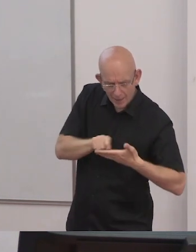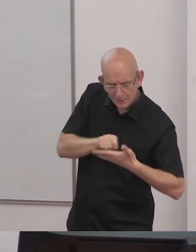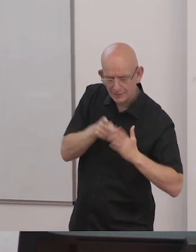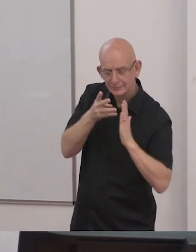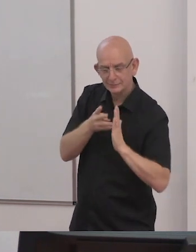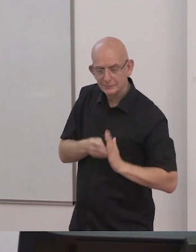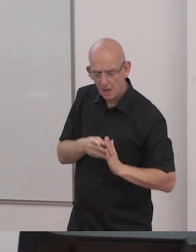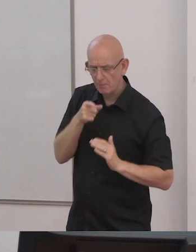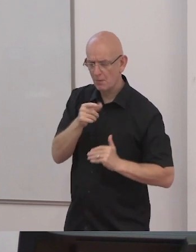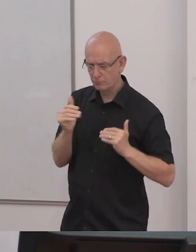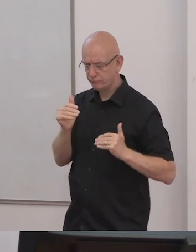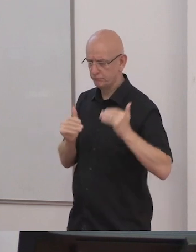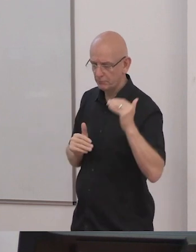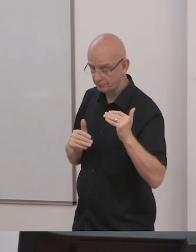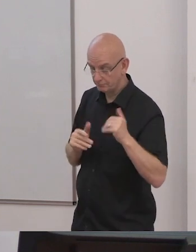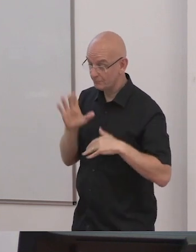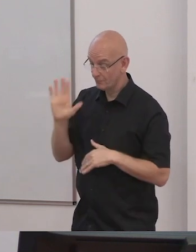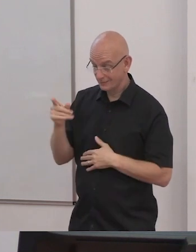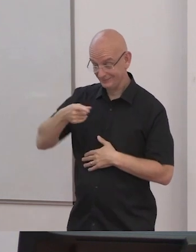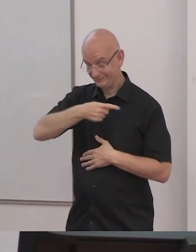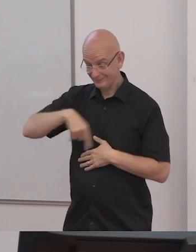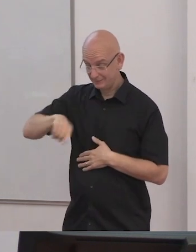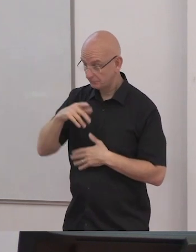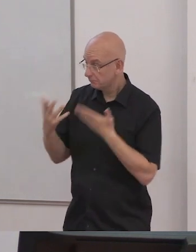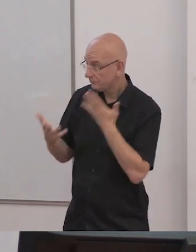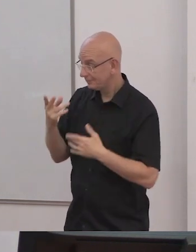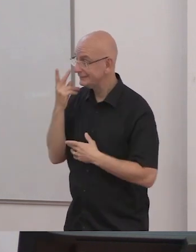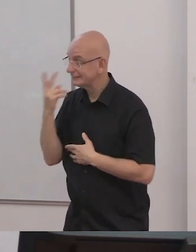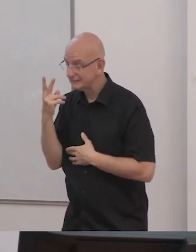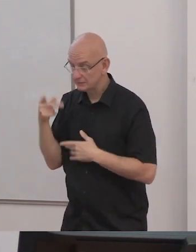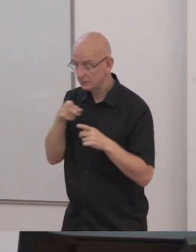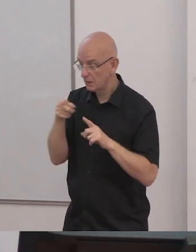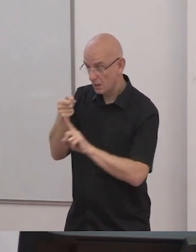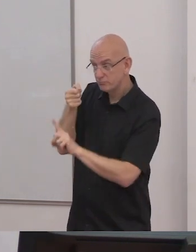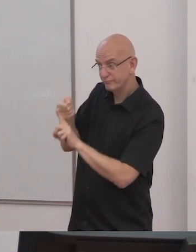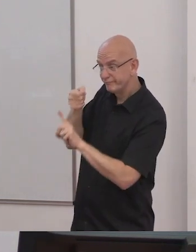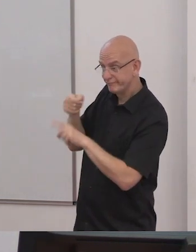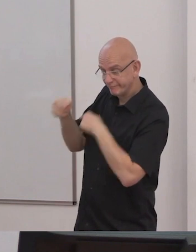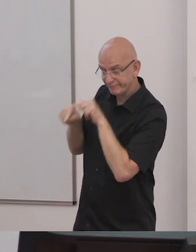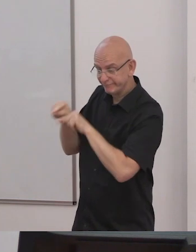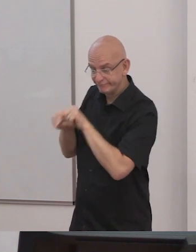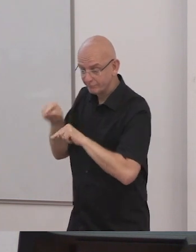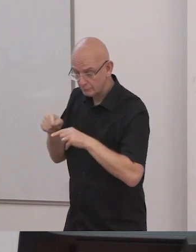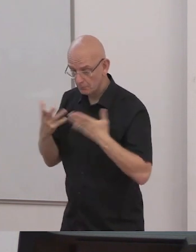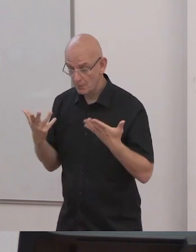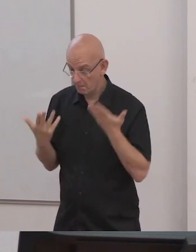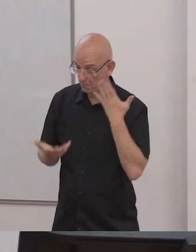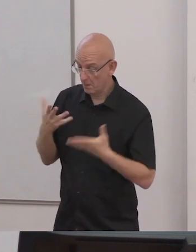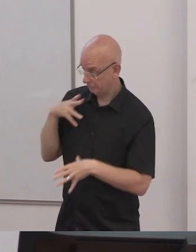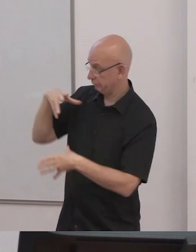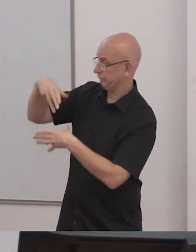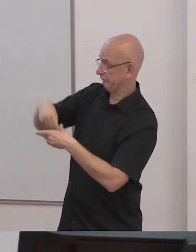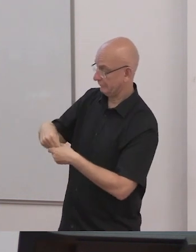it the consequence of which will be a strong response from the school that reinforces